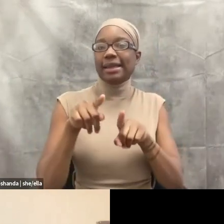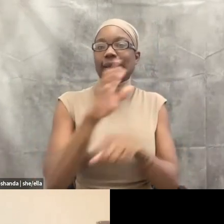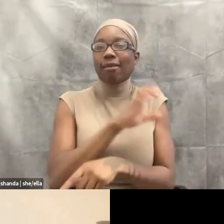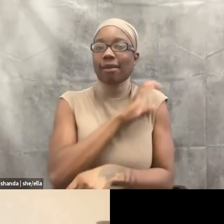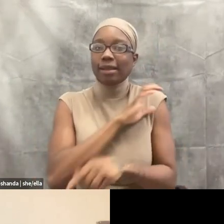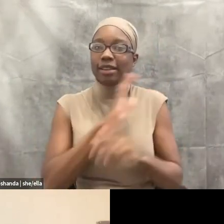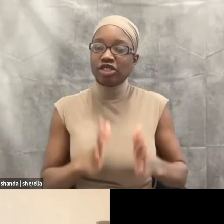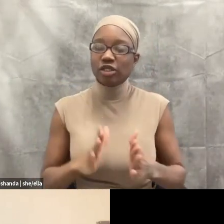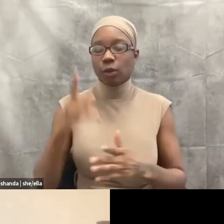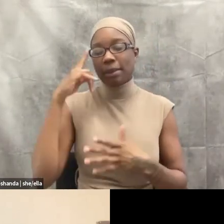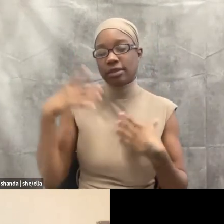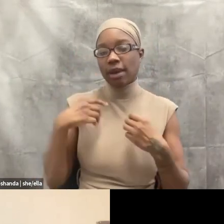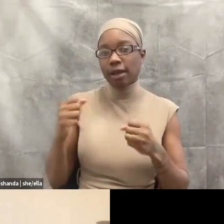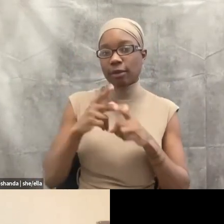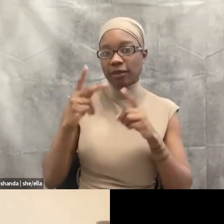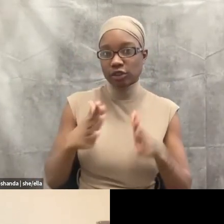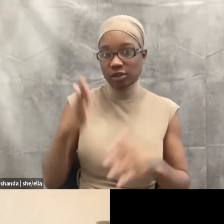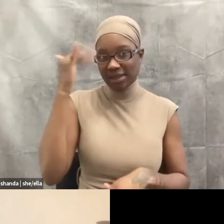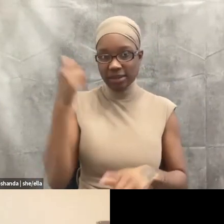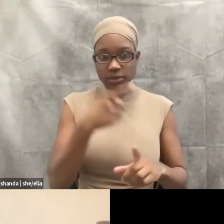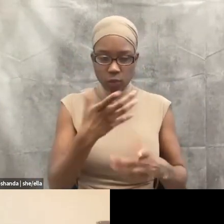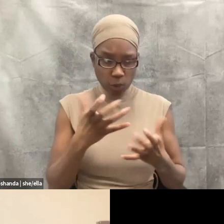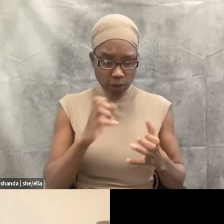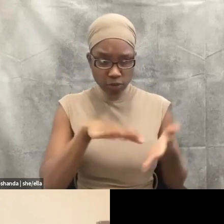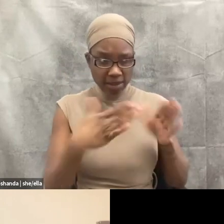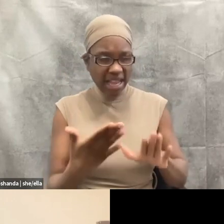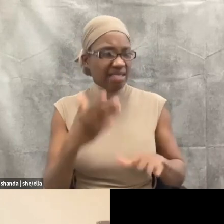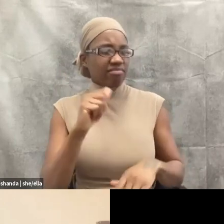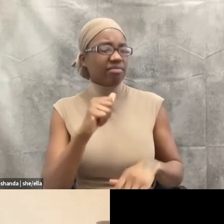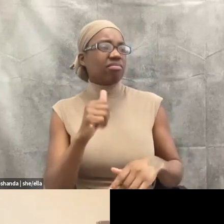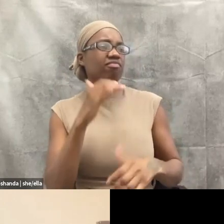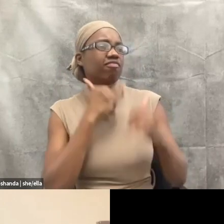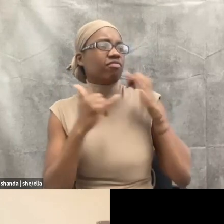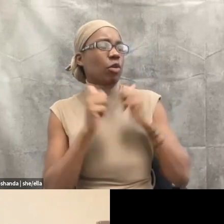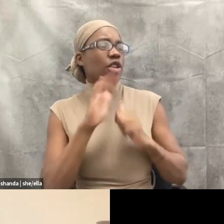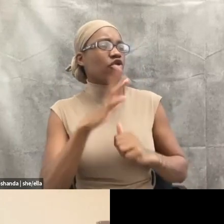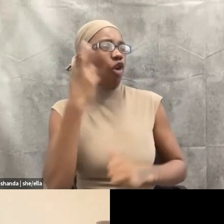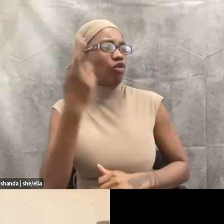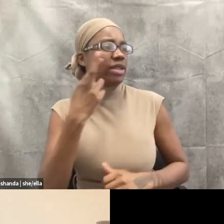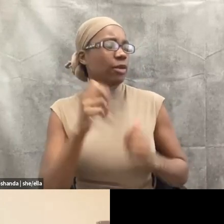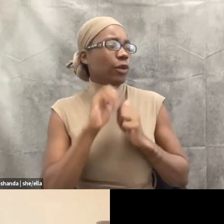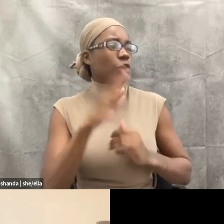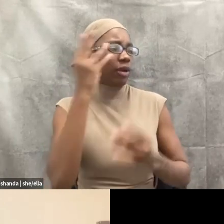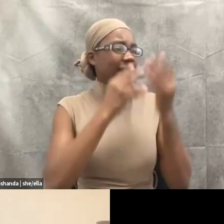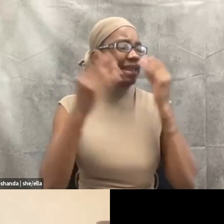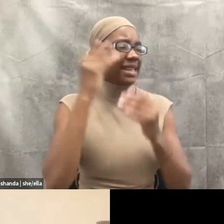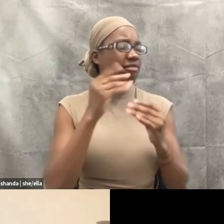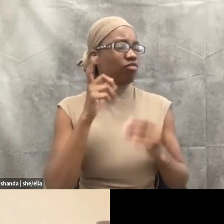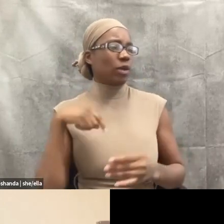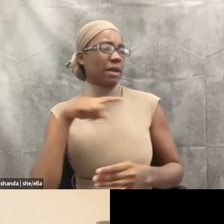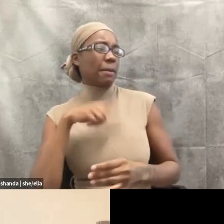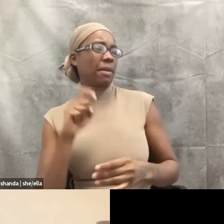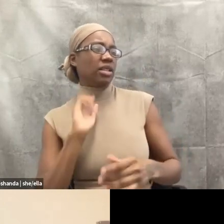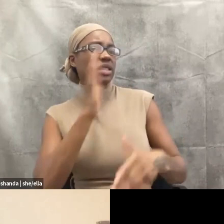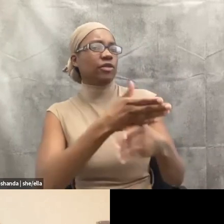Um, because wanting to die is a flaw in reasonableness and rationality. We have to do something about it. This also sets up